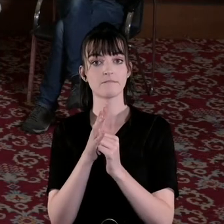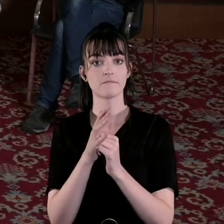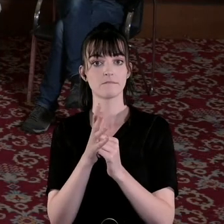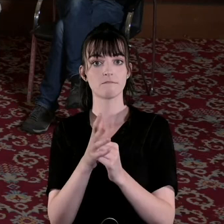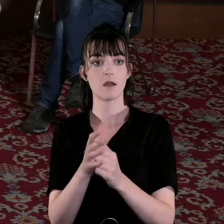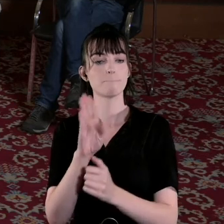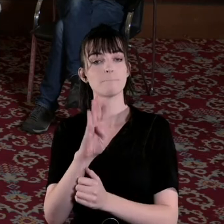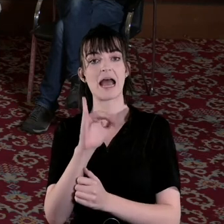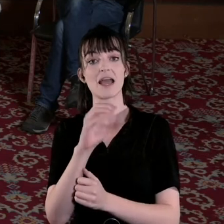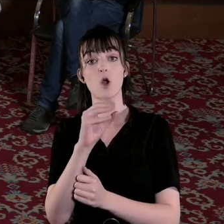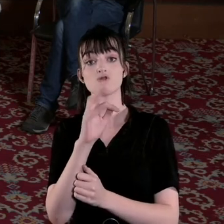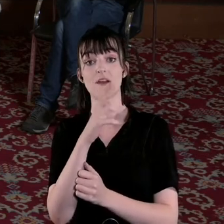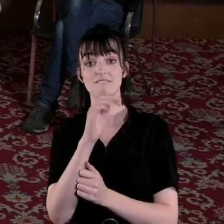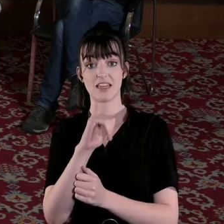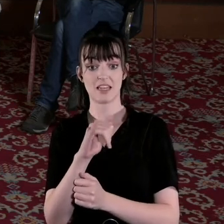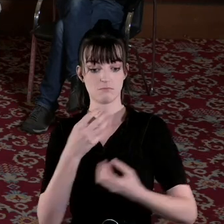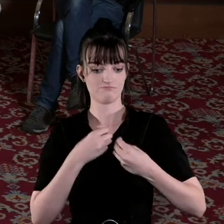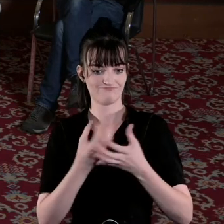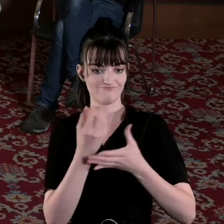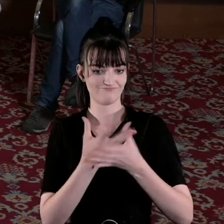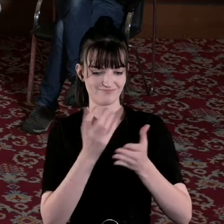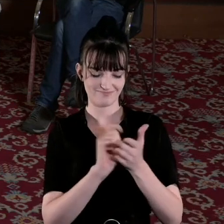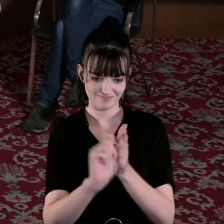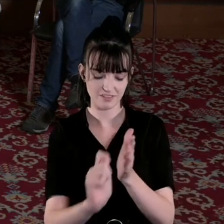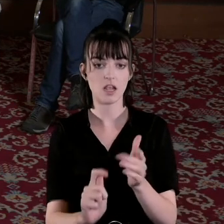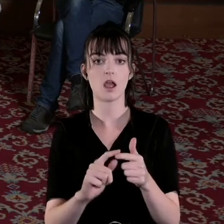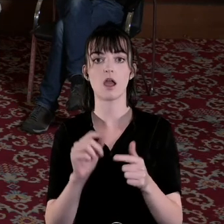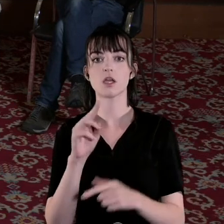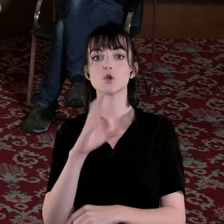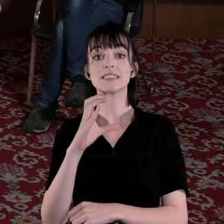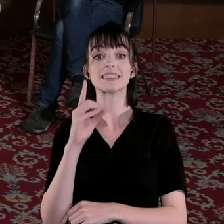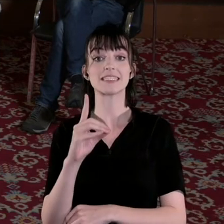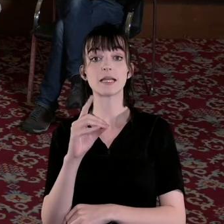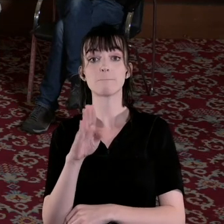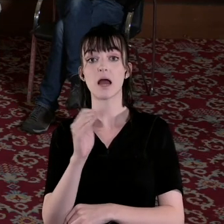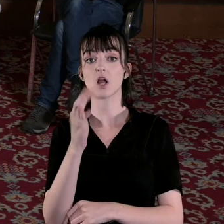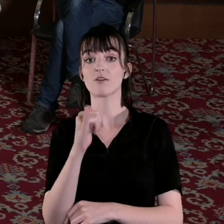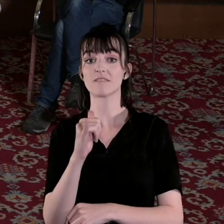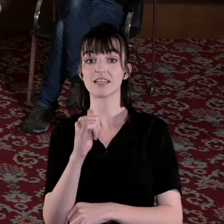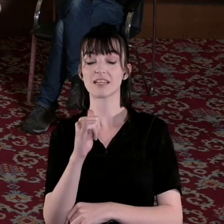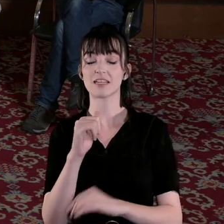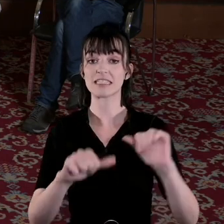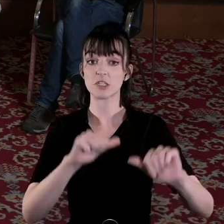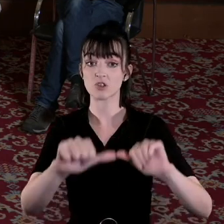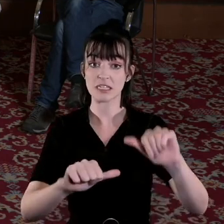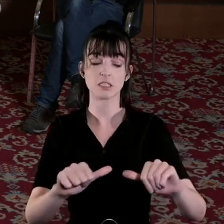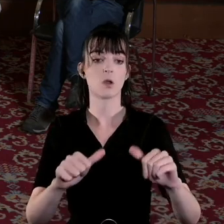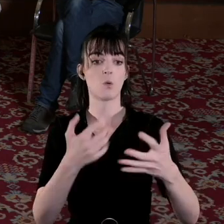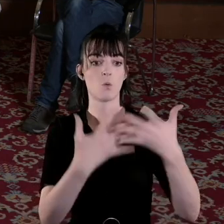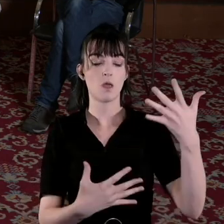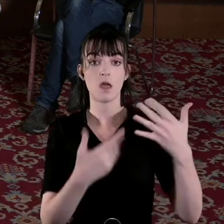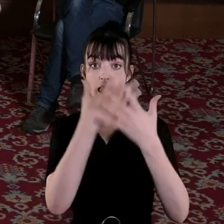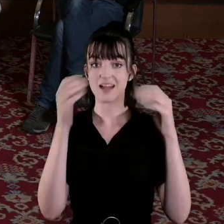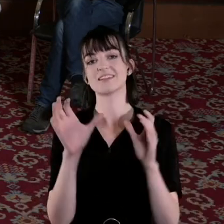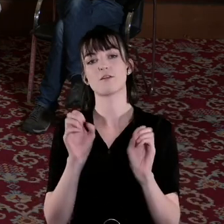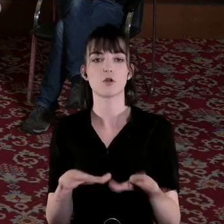coming through and you know there's the UCD biography series so there is an awful lot of course I have